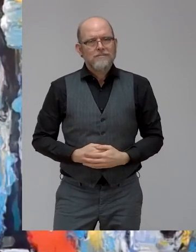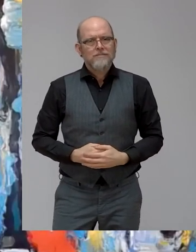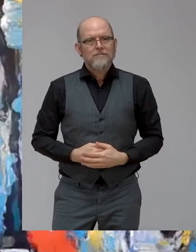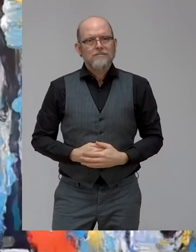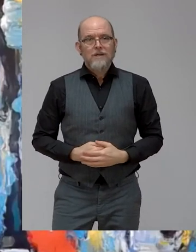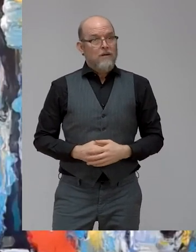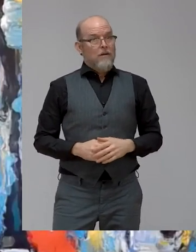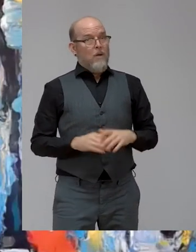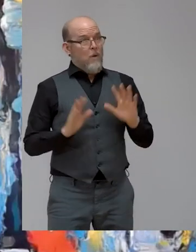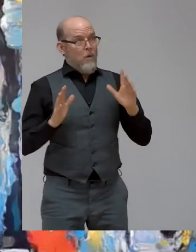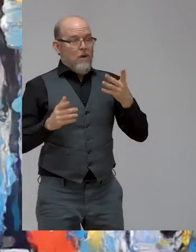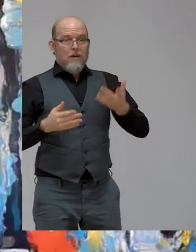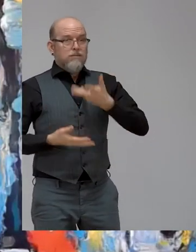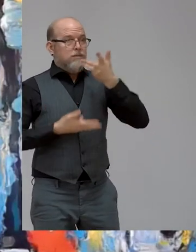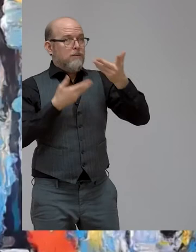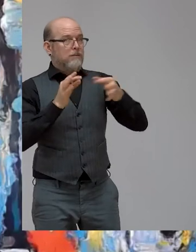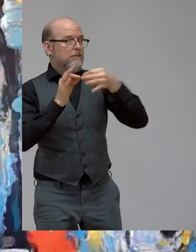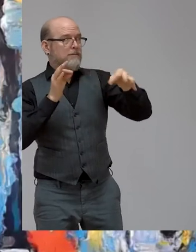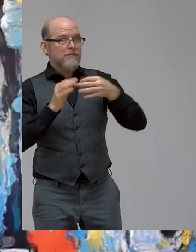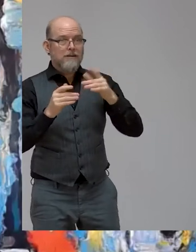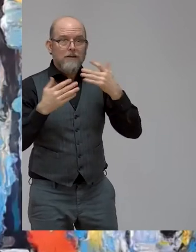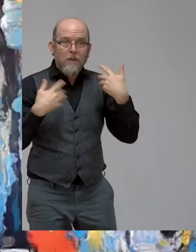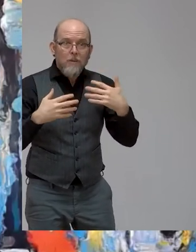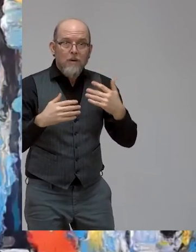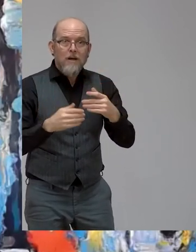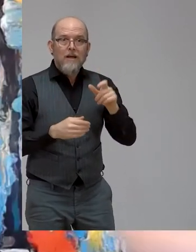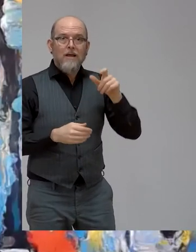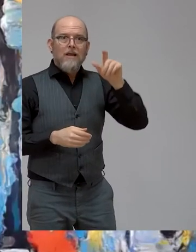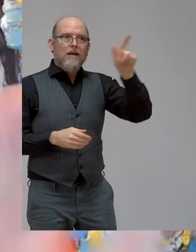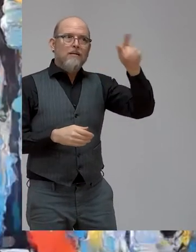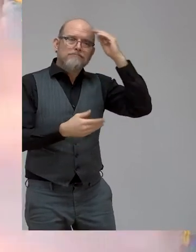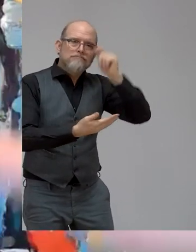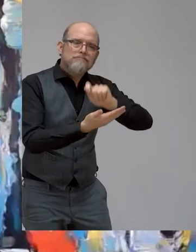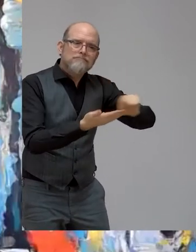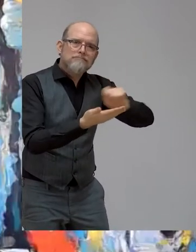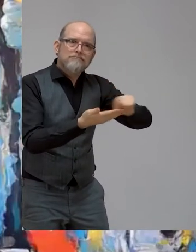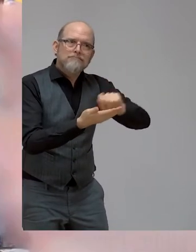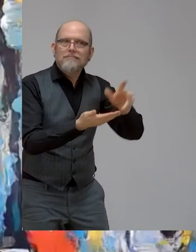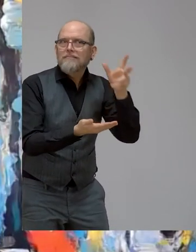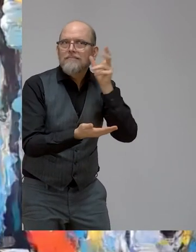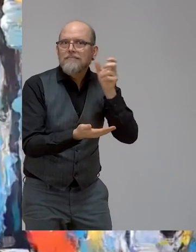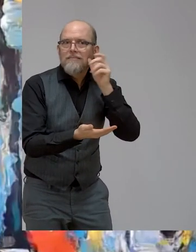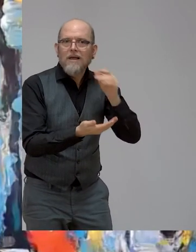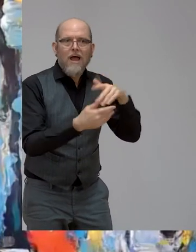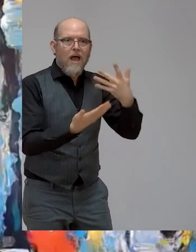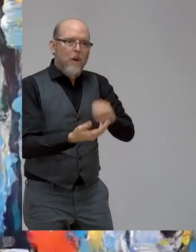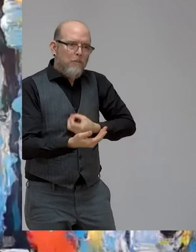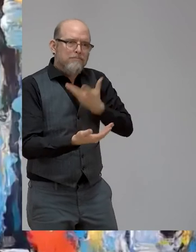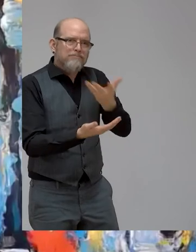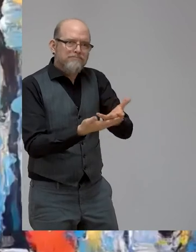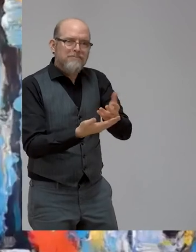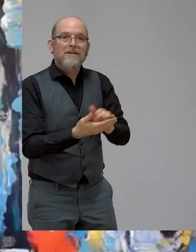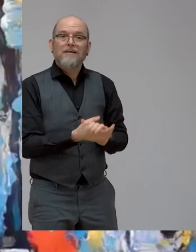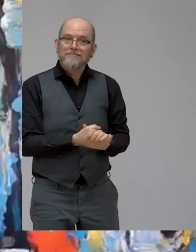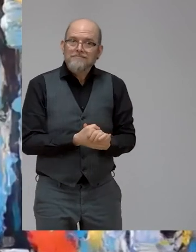people listening, these inspiring poems, because what you're saying, we're going to place and spread the word totally.